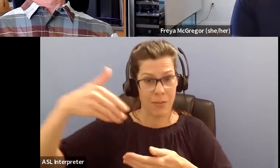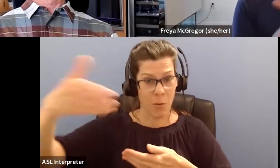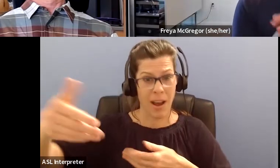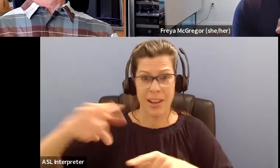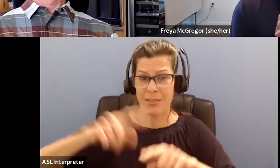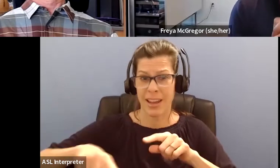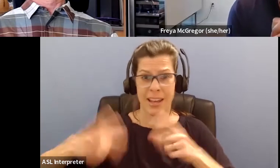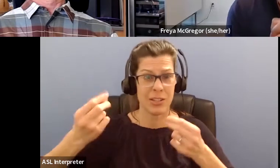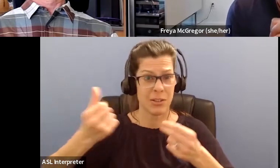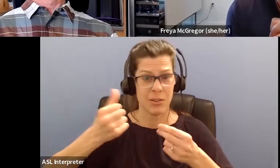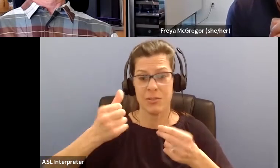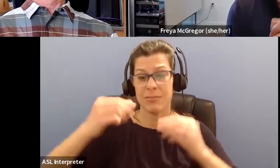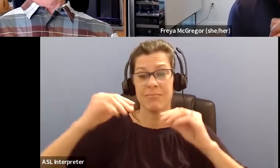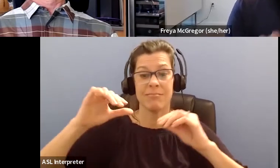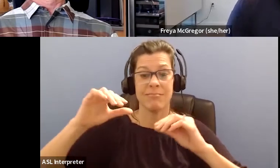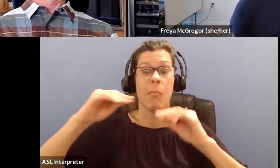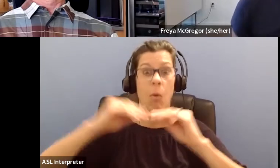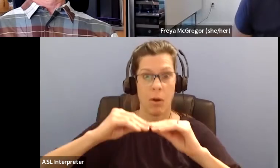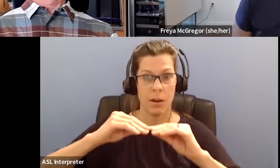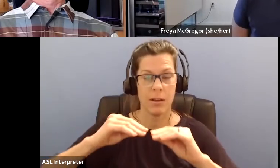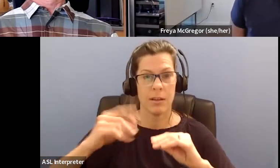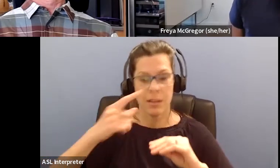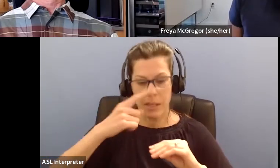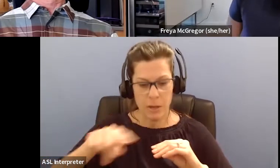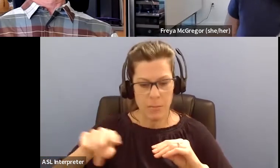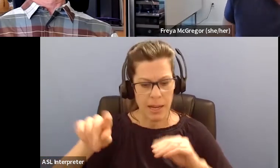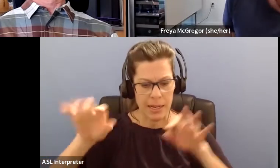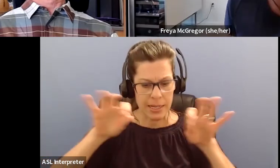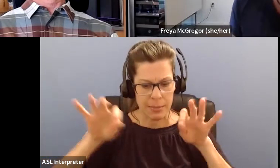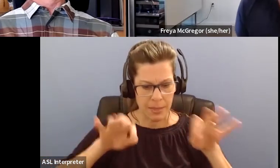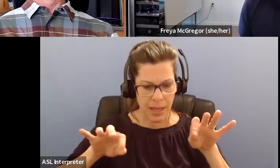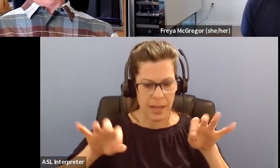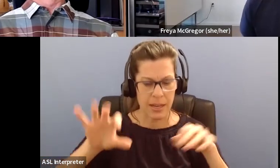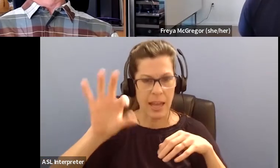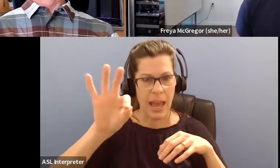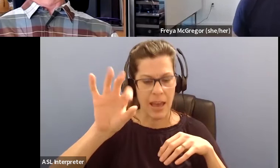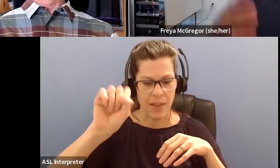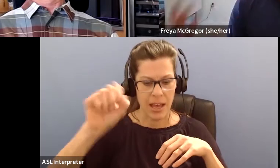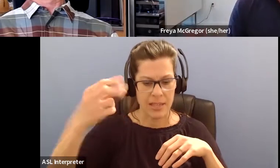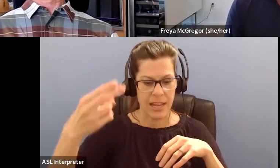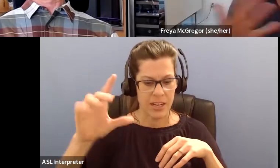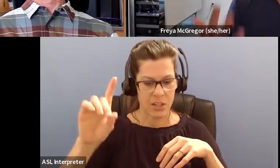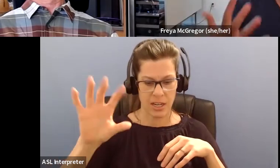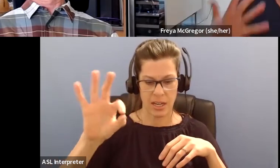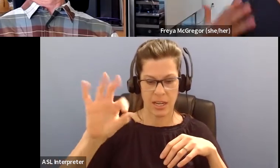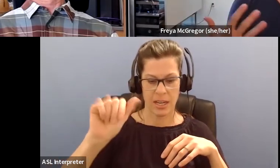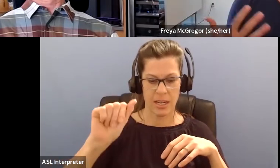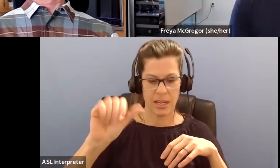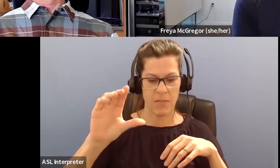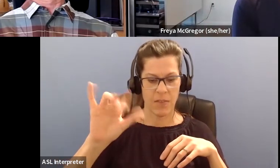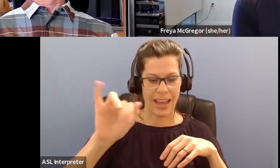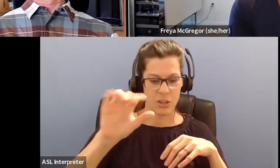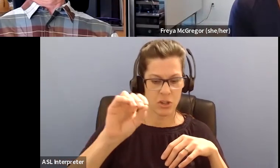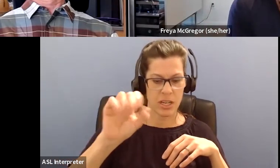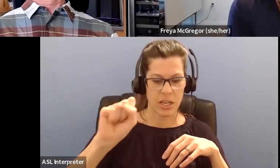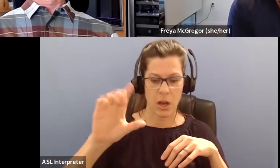and could you, could you just explain the fascio scapular or humoral bit? Um, and, and how that, like what that means for